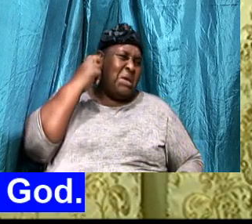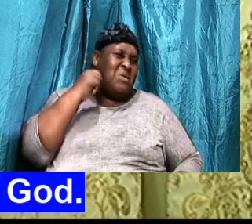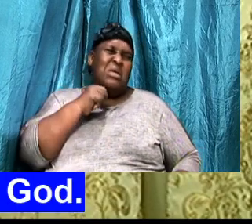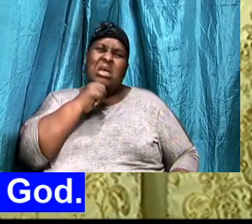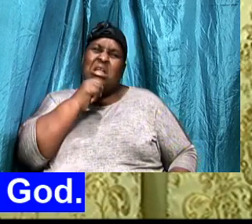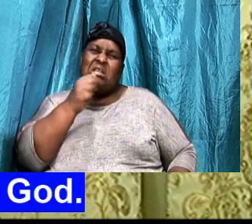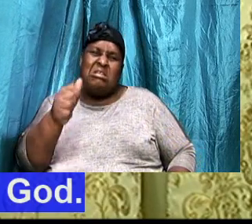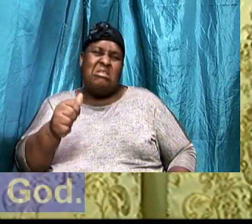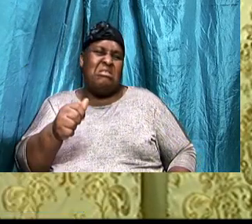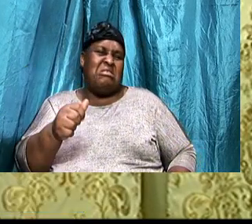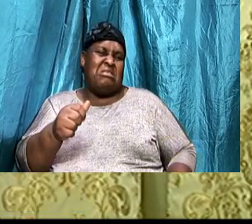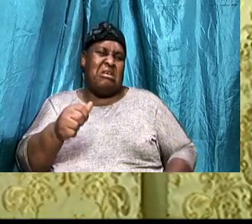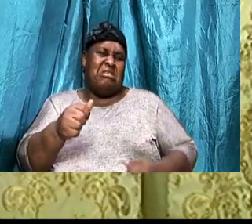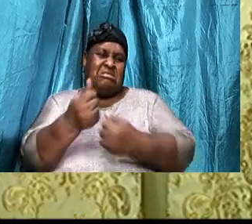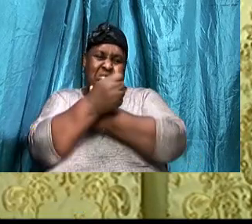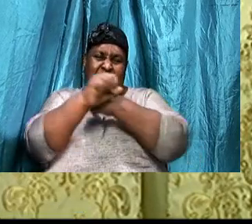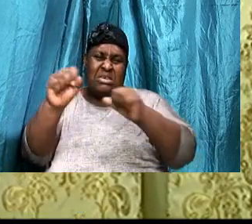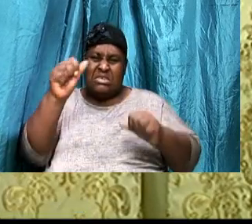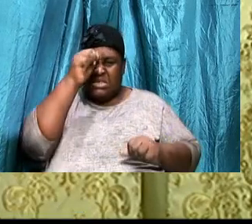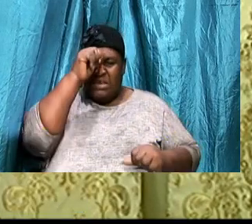Whisper things, In our ears,